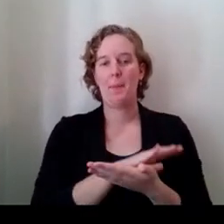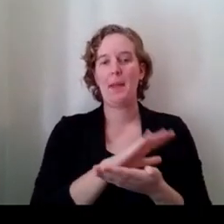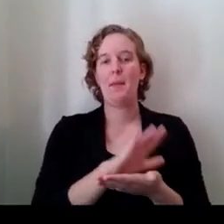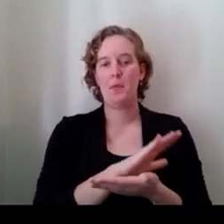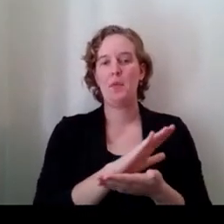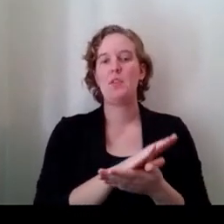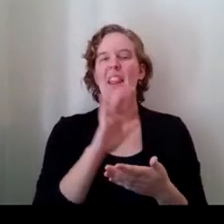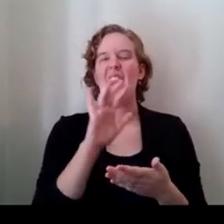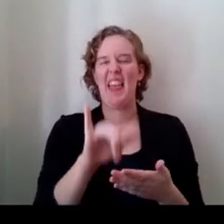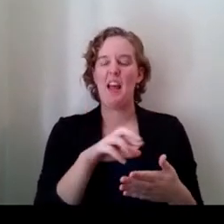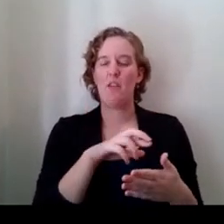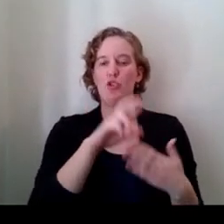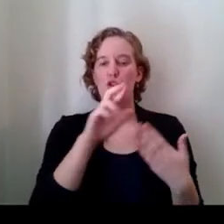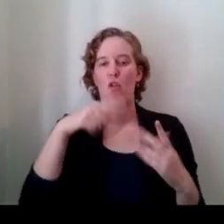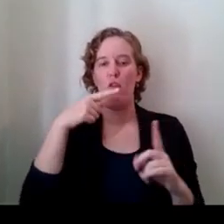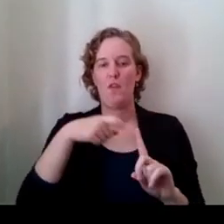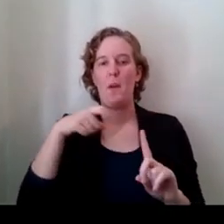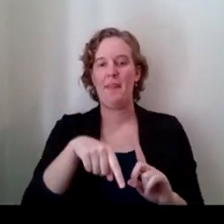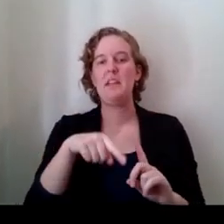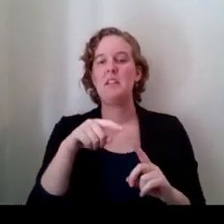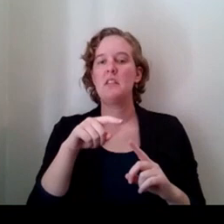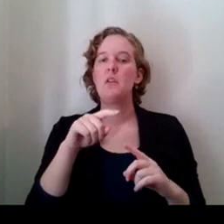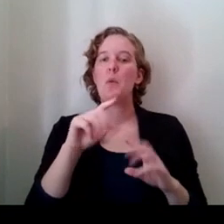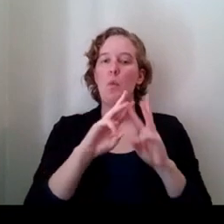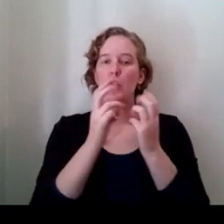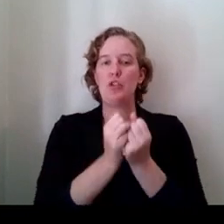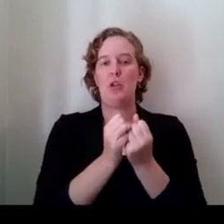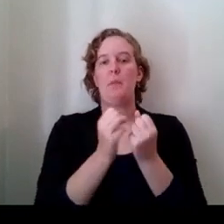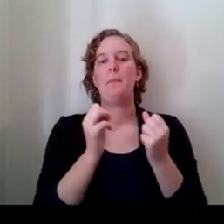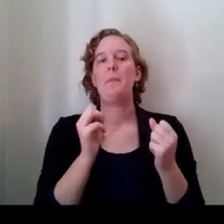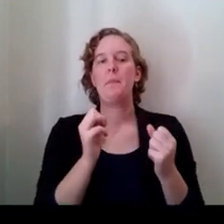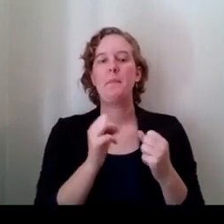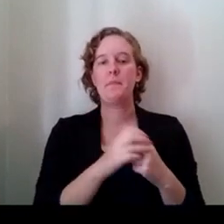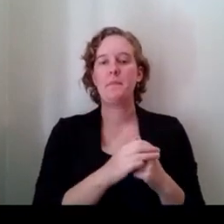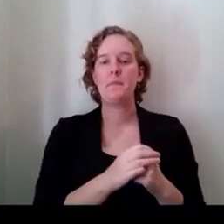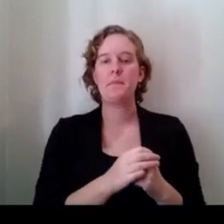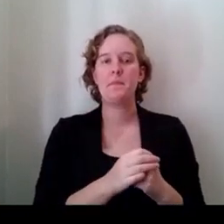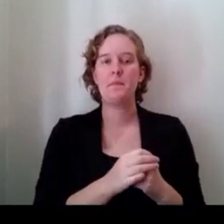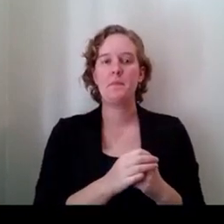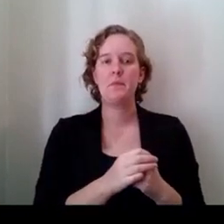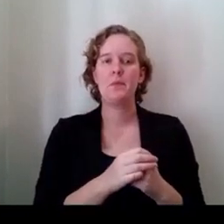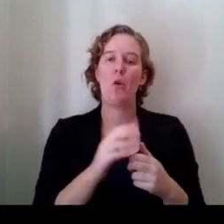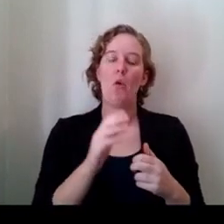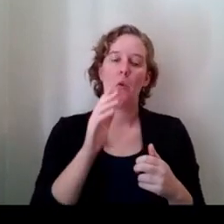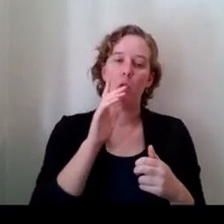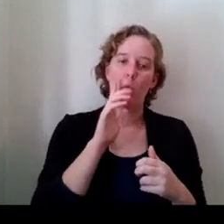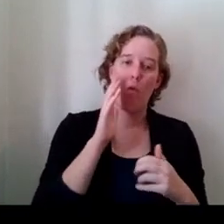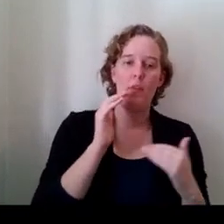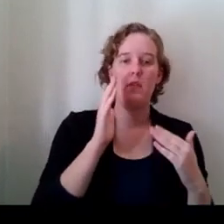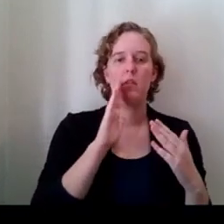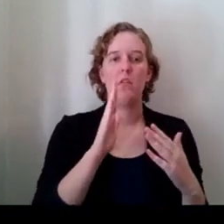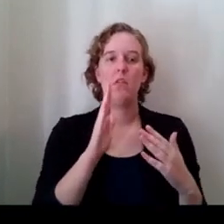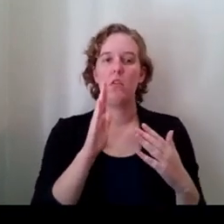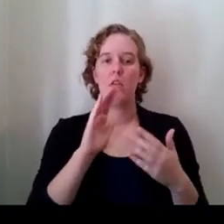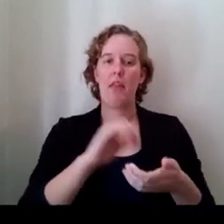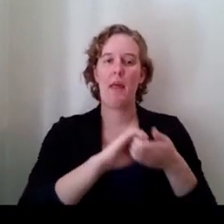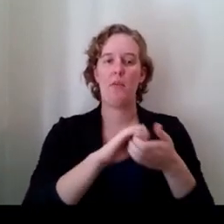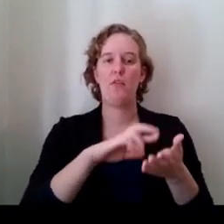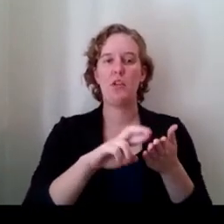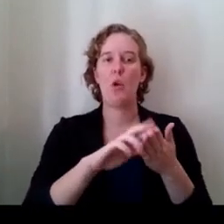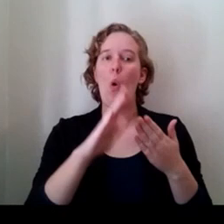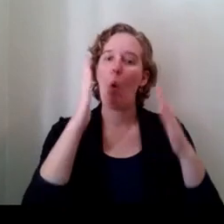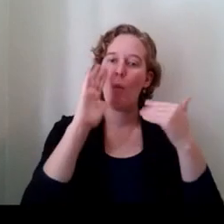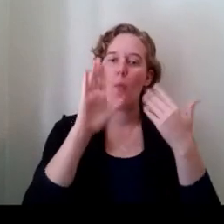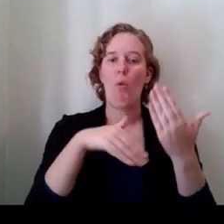this workshop and I hope will lay the foundation for some future collaborative research. I hope you all plan to lean